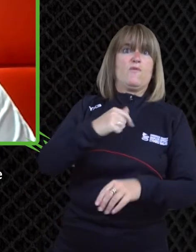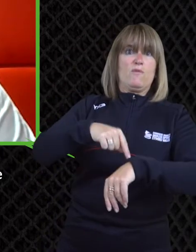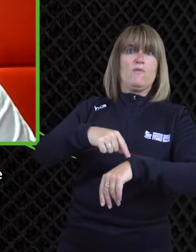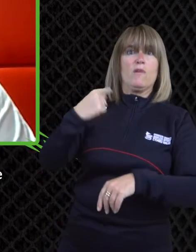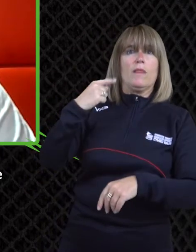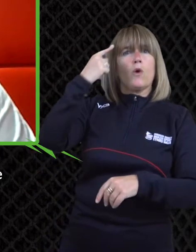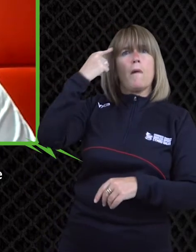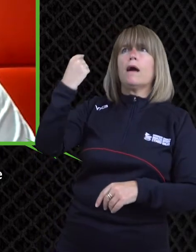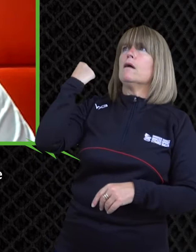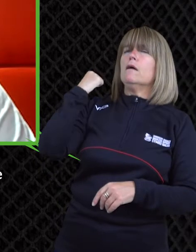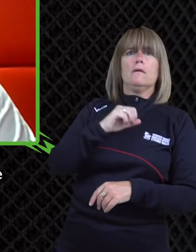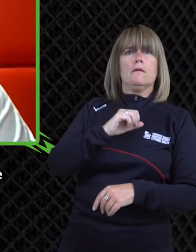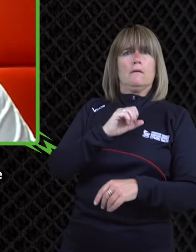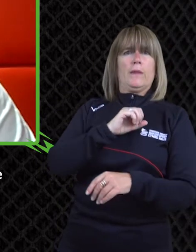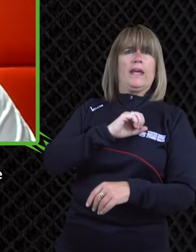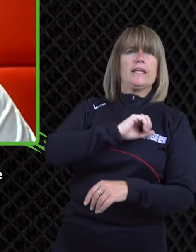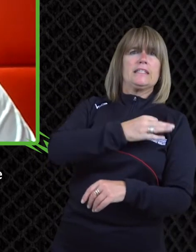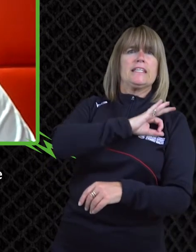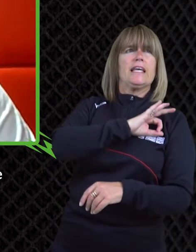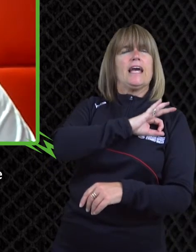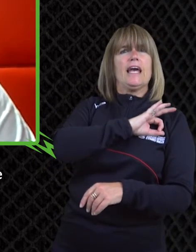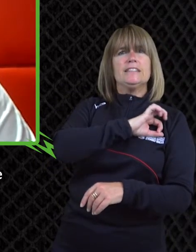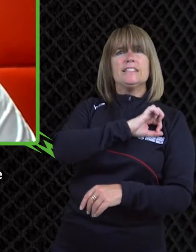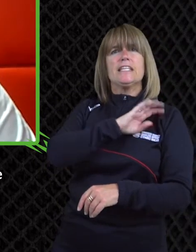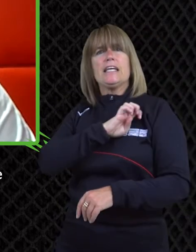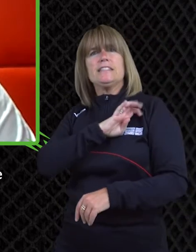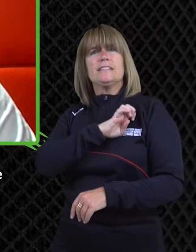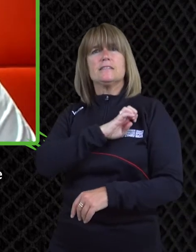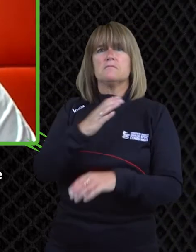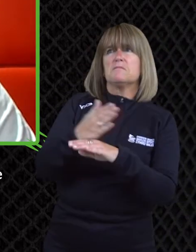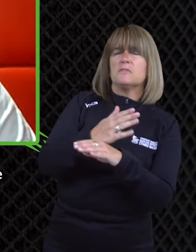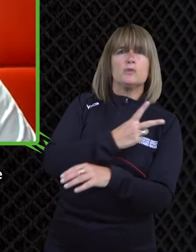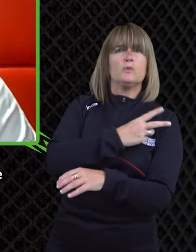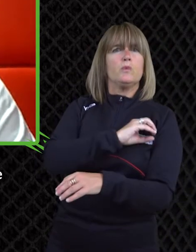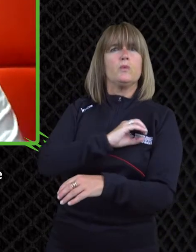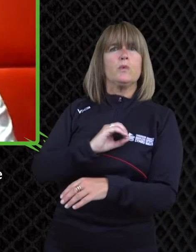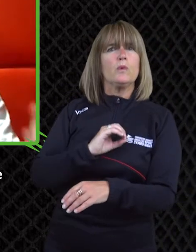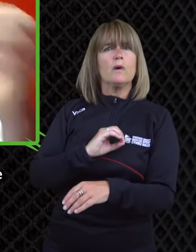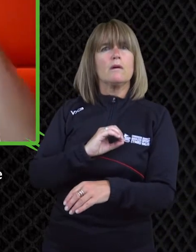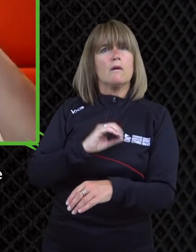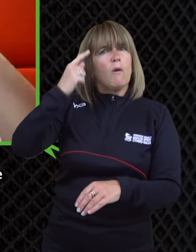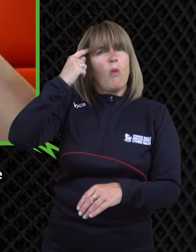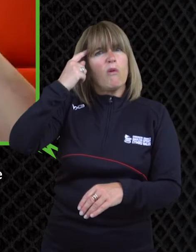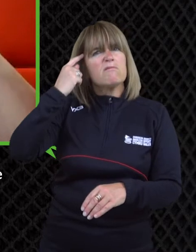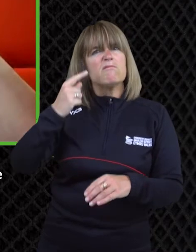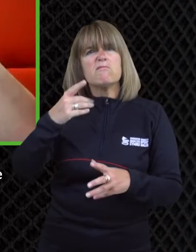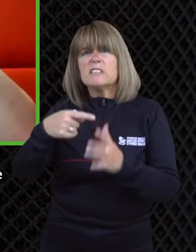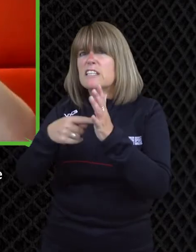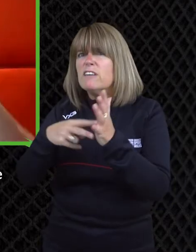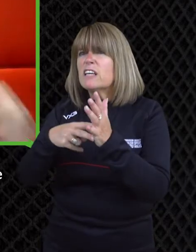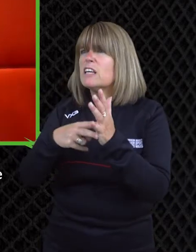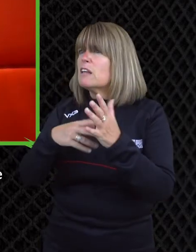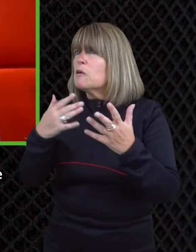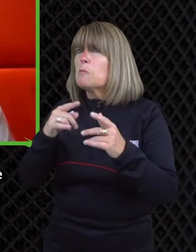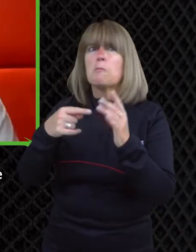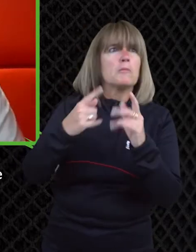you know we need we need to start there's an awful long way to go you know things have gotten better you've gone before my time